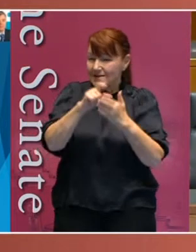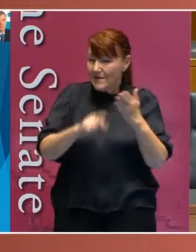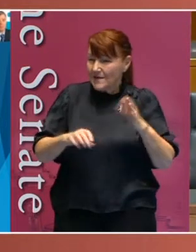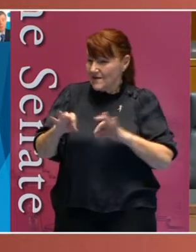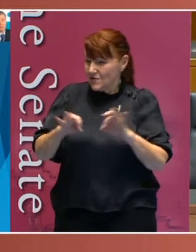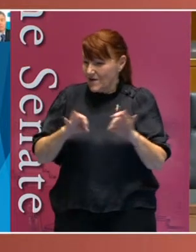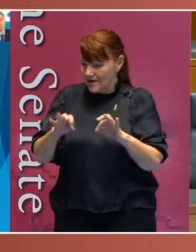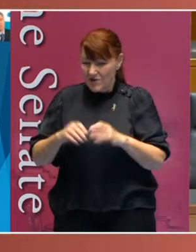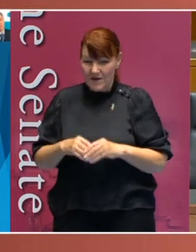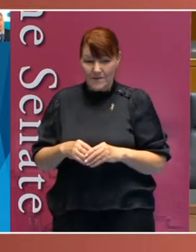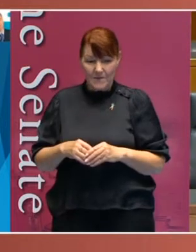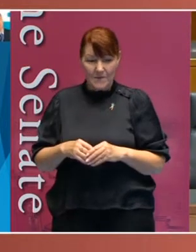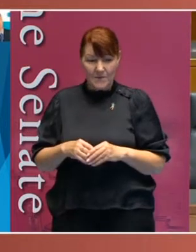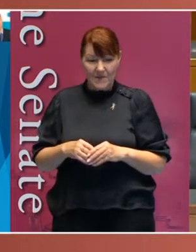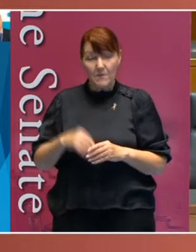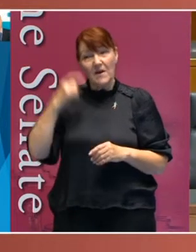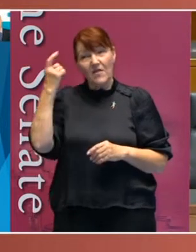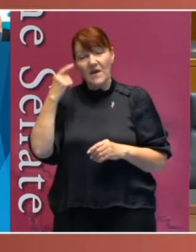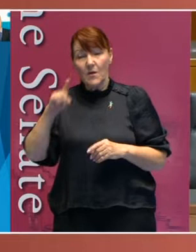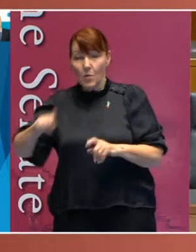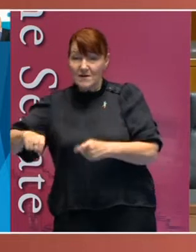of considering what is provided